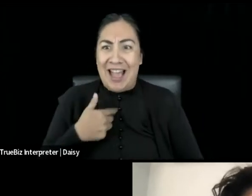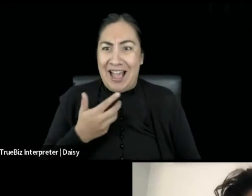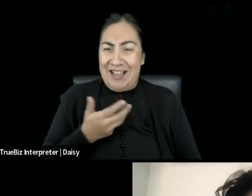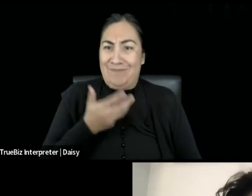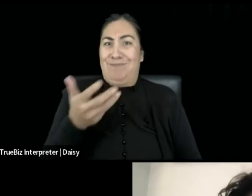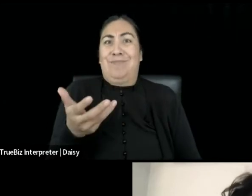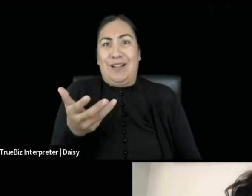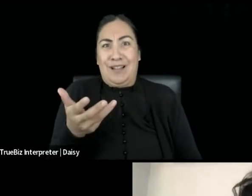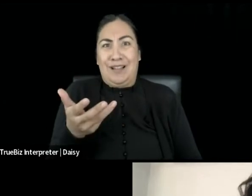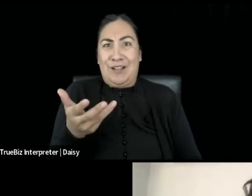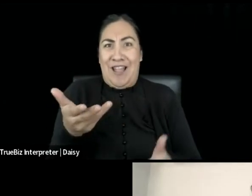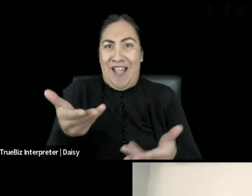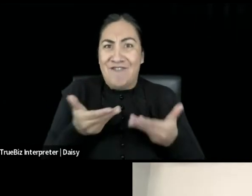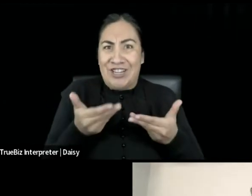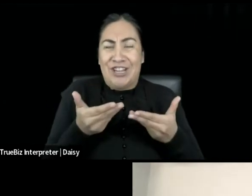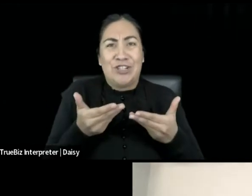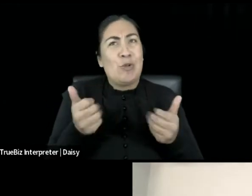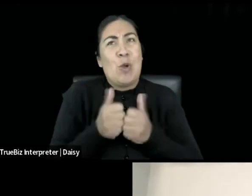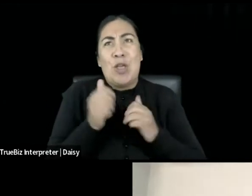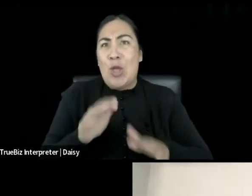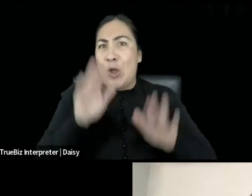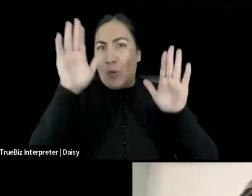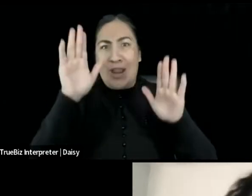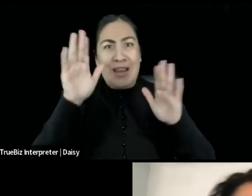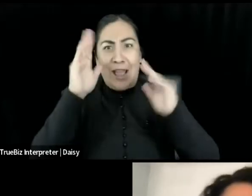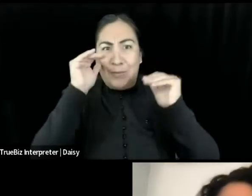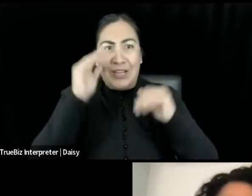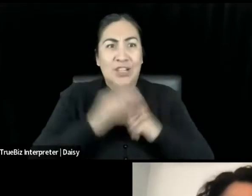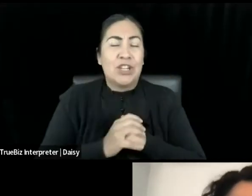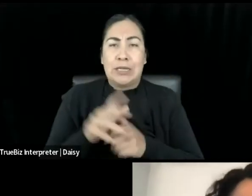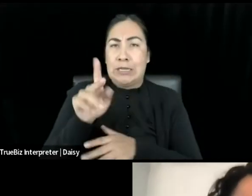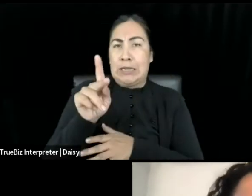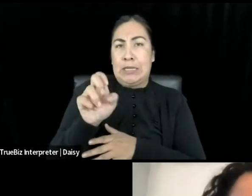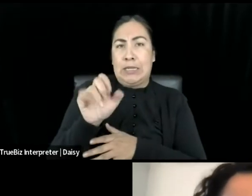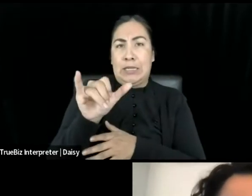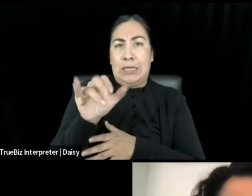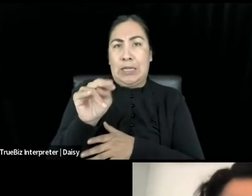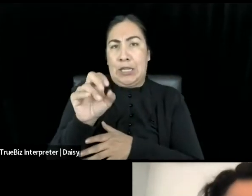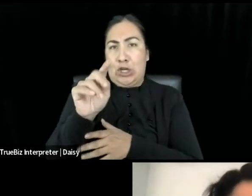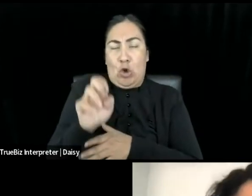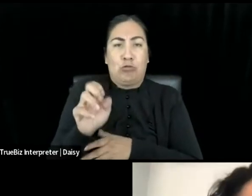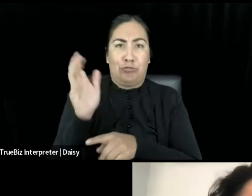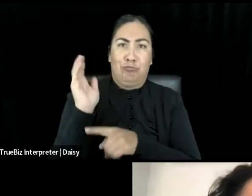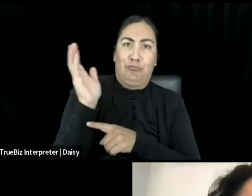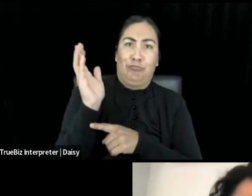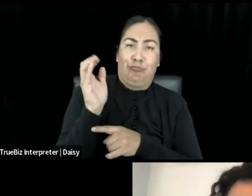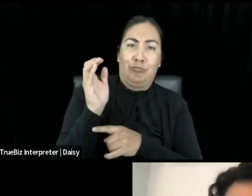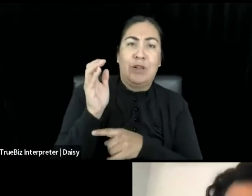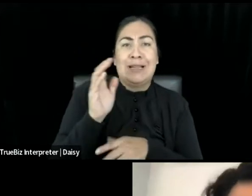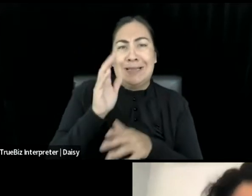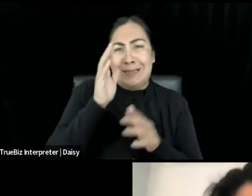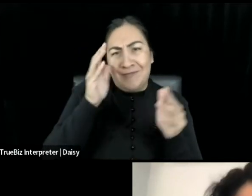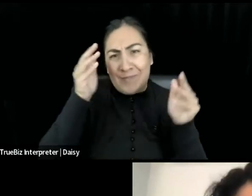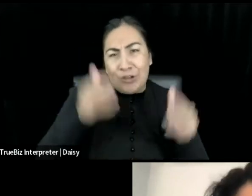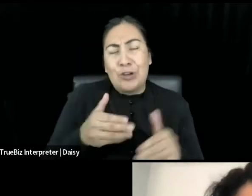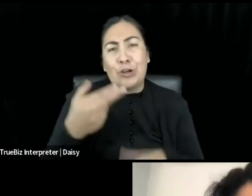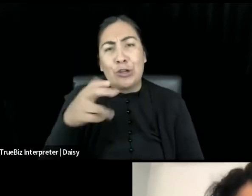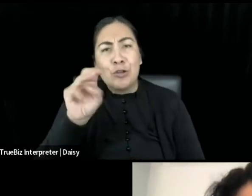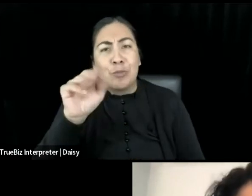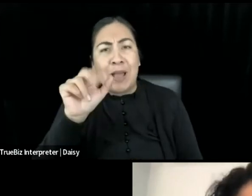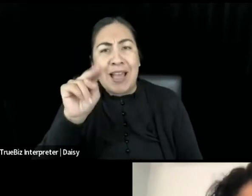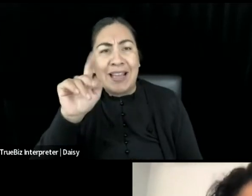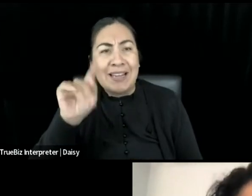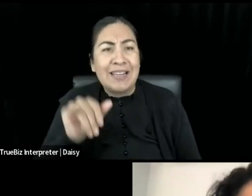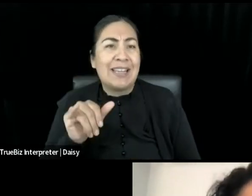for a keynote of any form on centering humanity. And in this discussion,